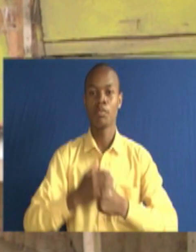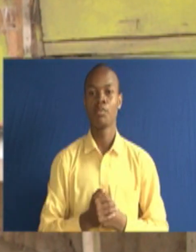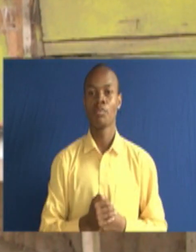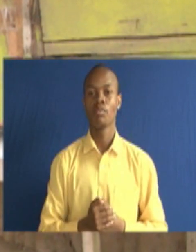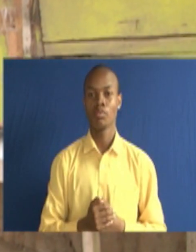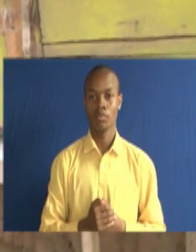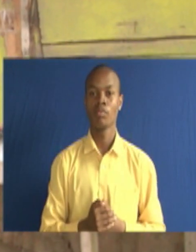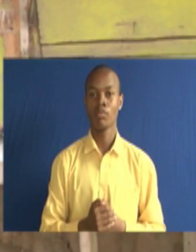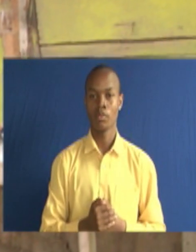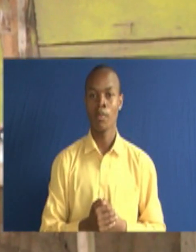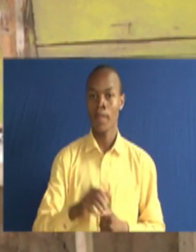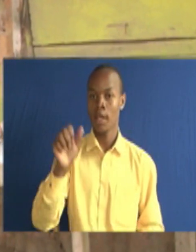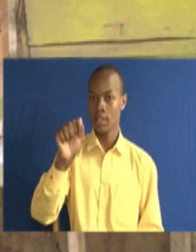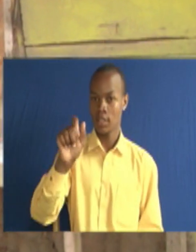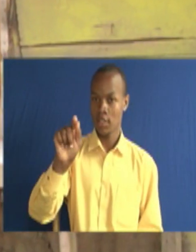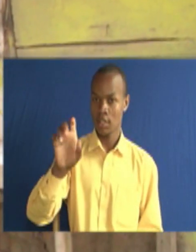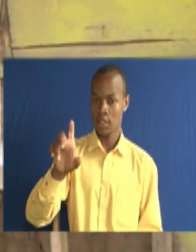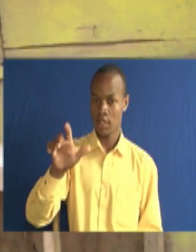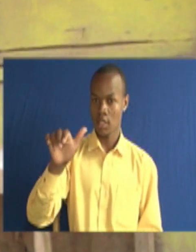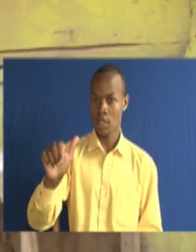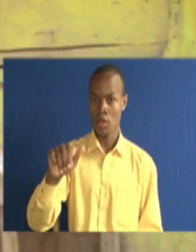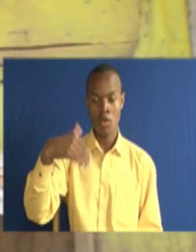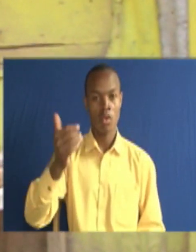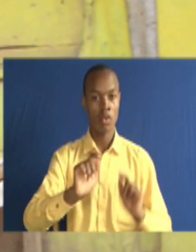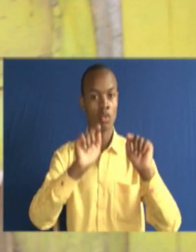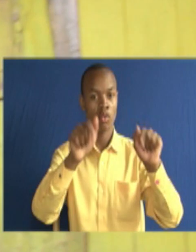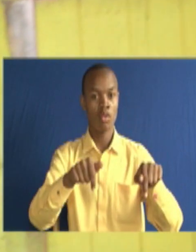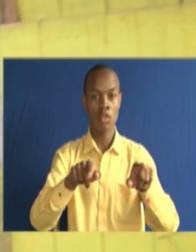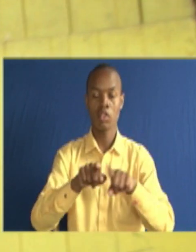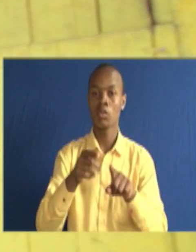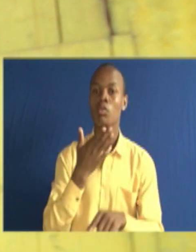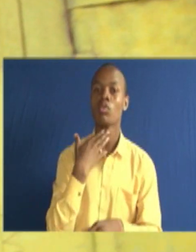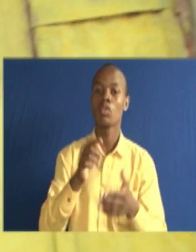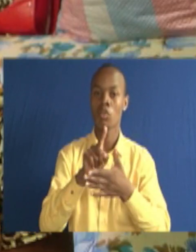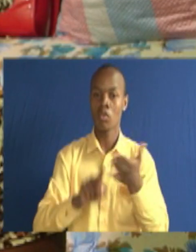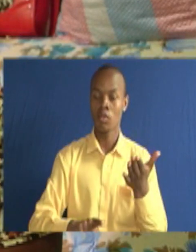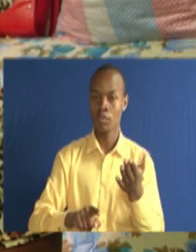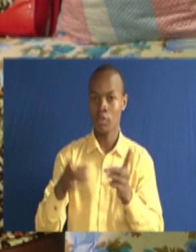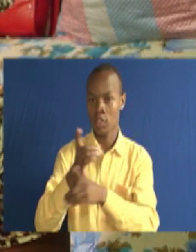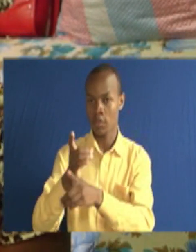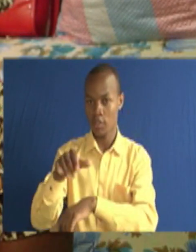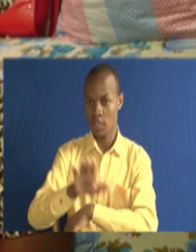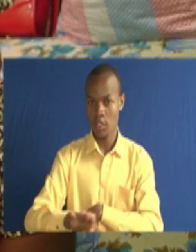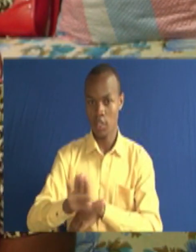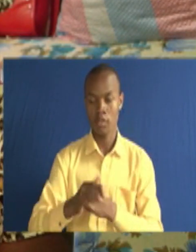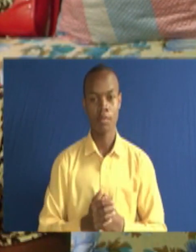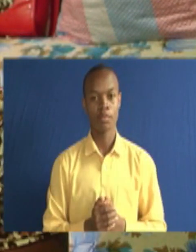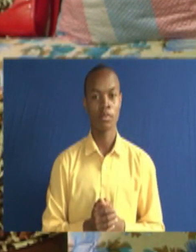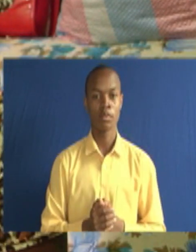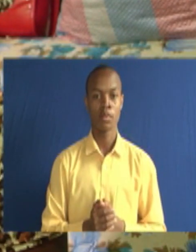day-to-day life, Stella goes through lots of hurdles in school and also when commuting from one place to another. Huko hakuna